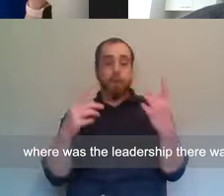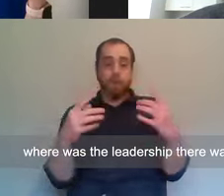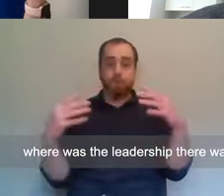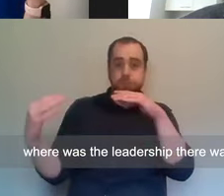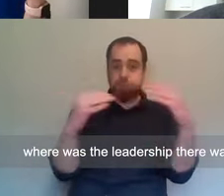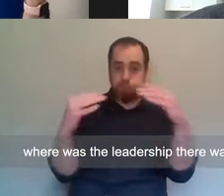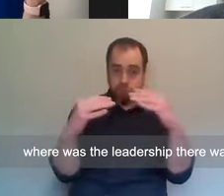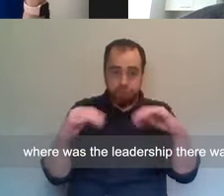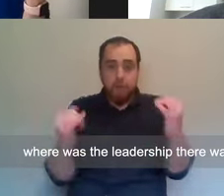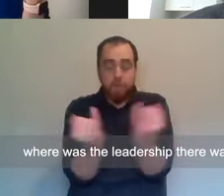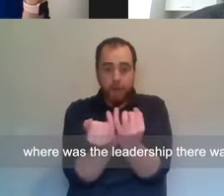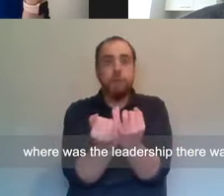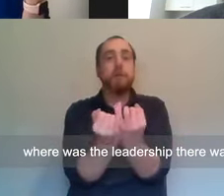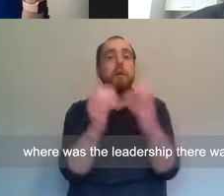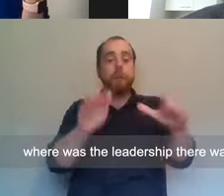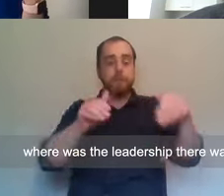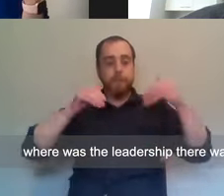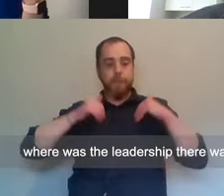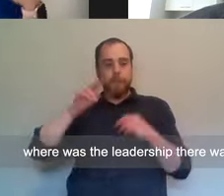where was the leadership there?